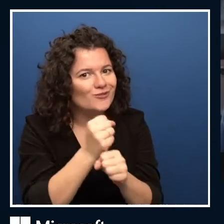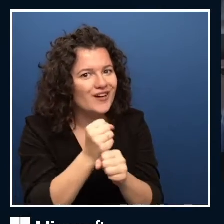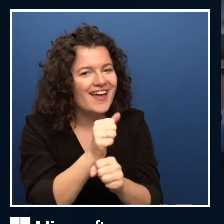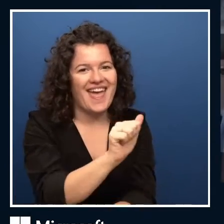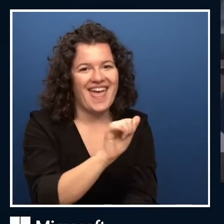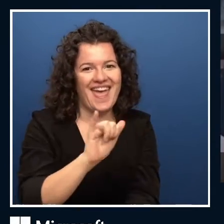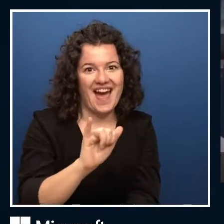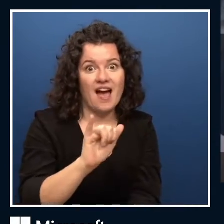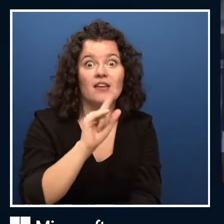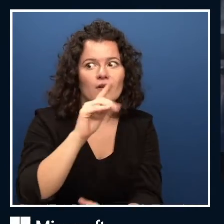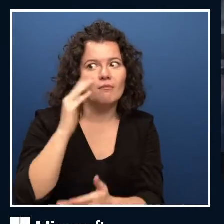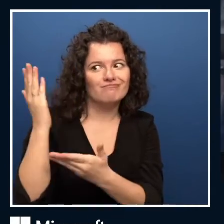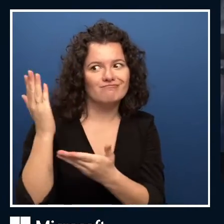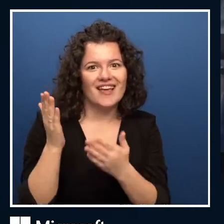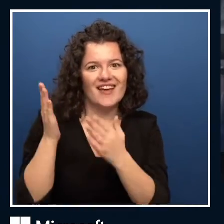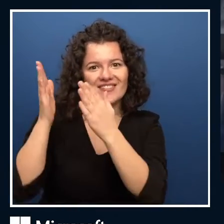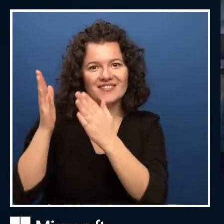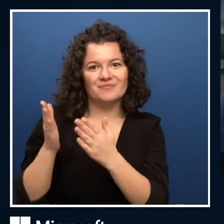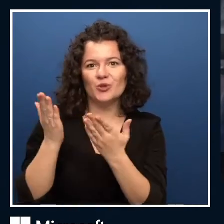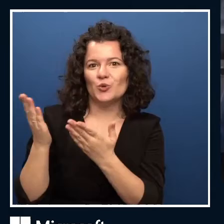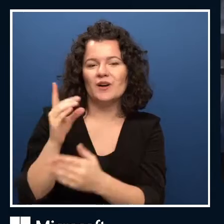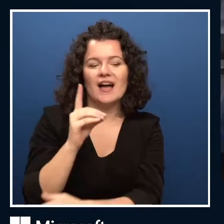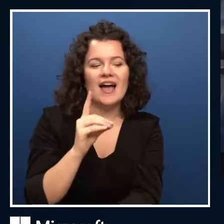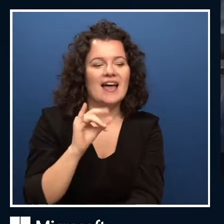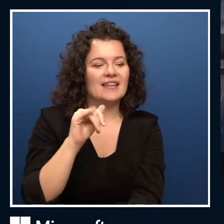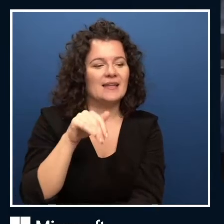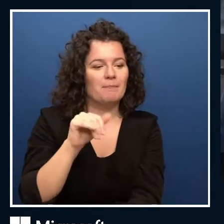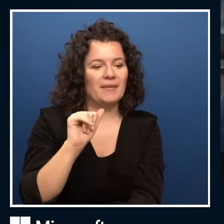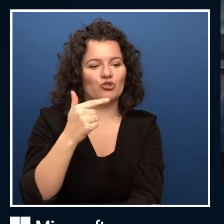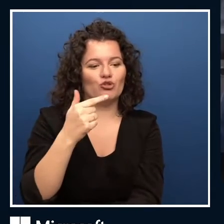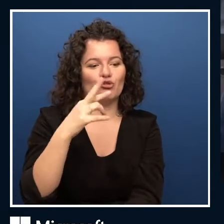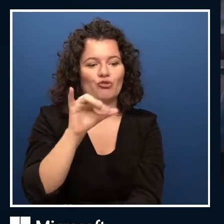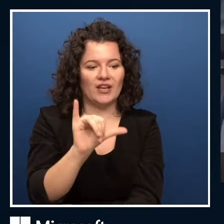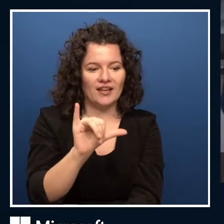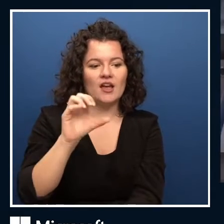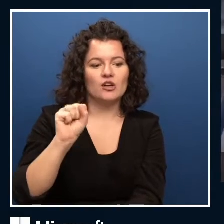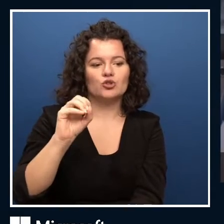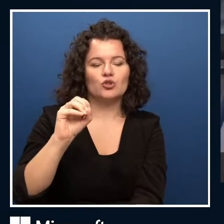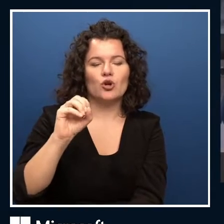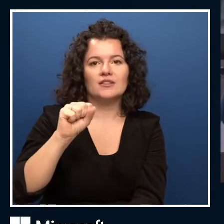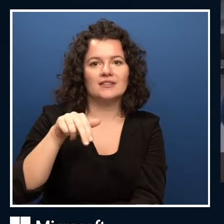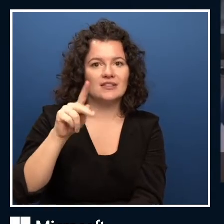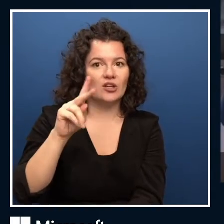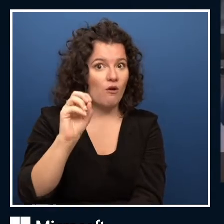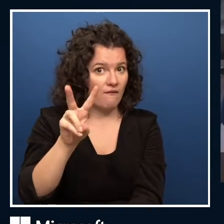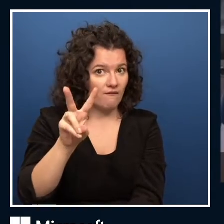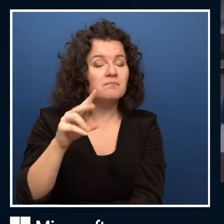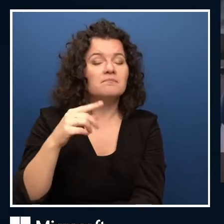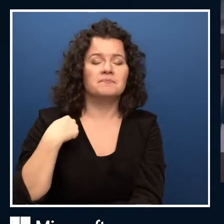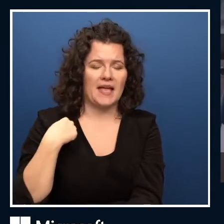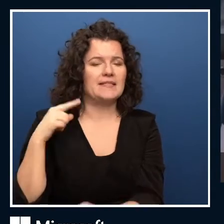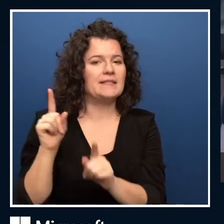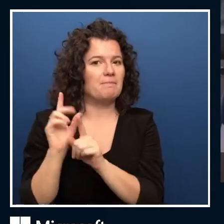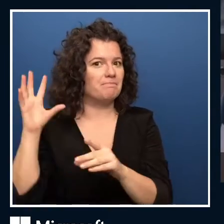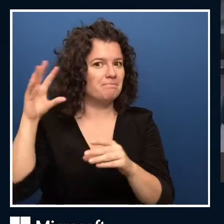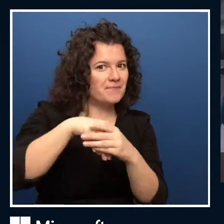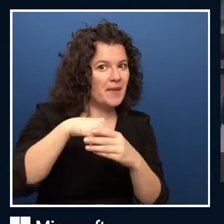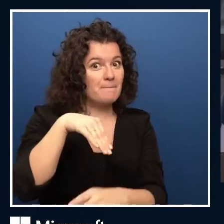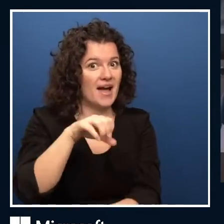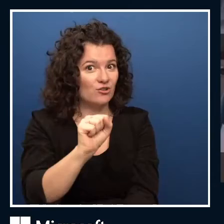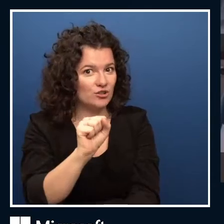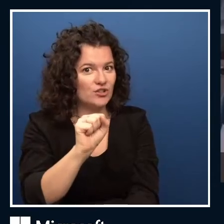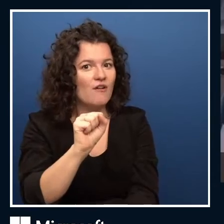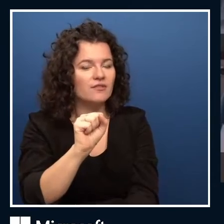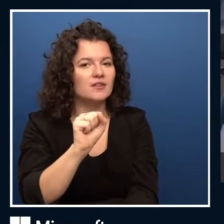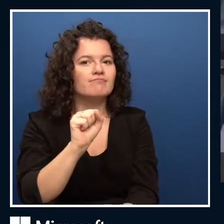introduce yourself? Hello, I'm Dmitry. I am also a cloud advocate at Microsoft, and I also teach AI in a few universities